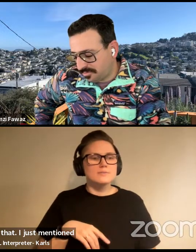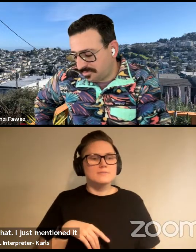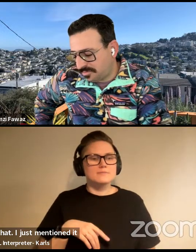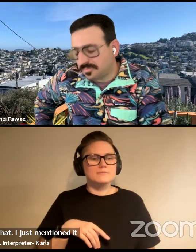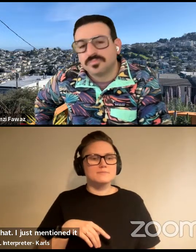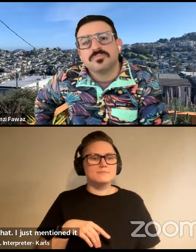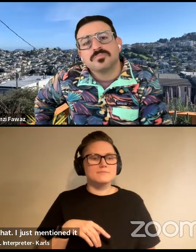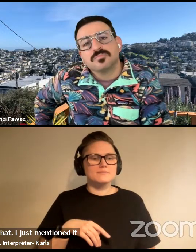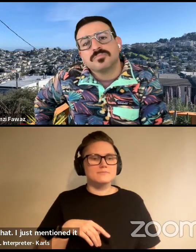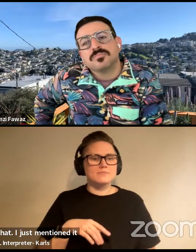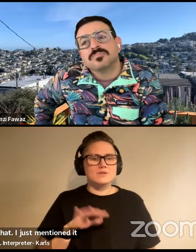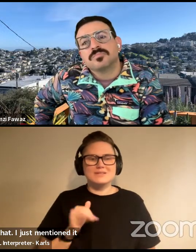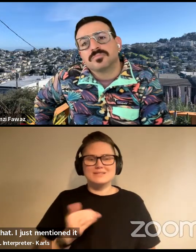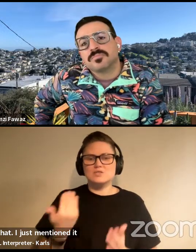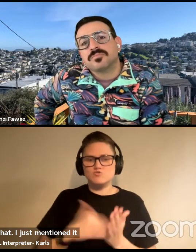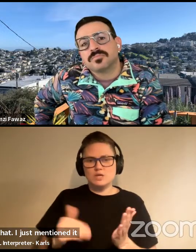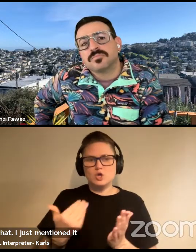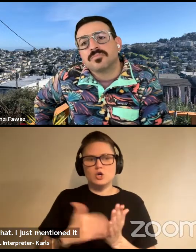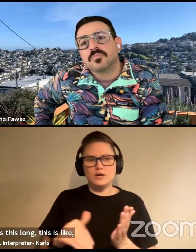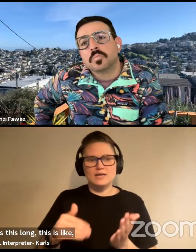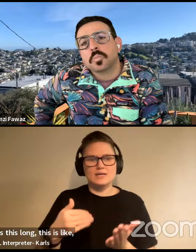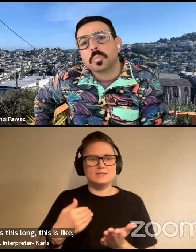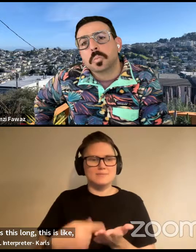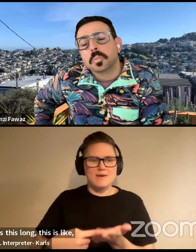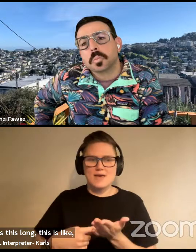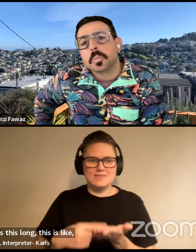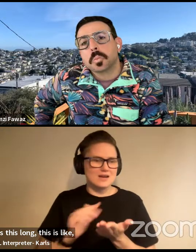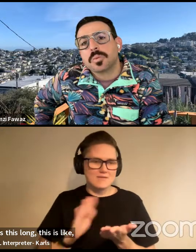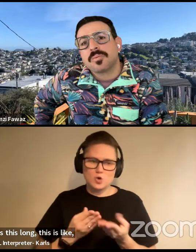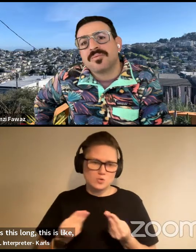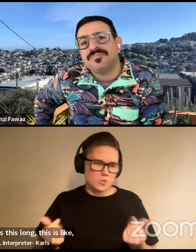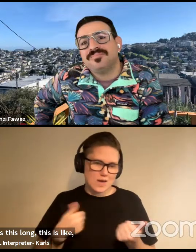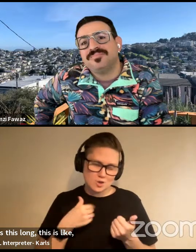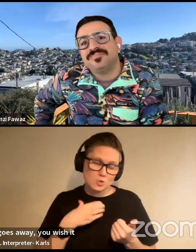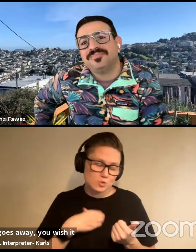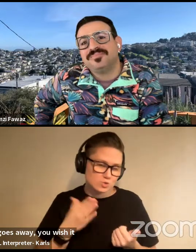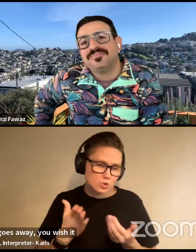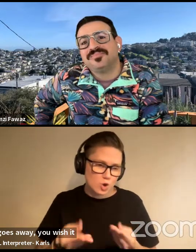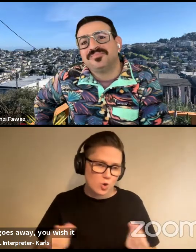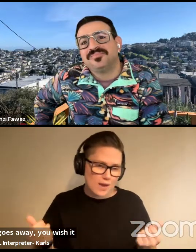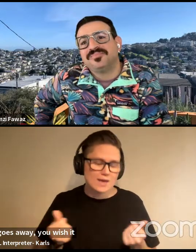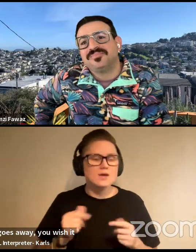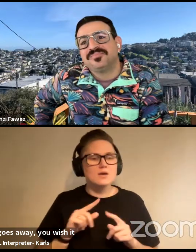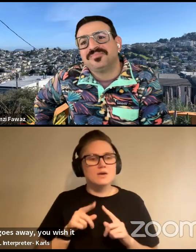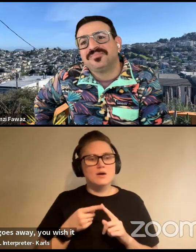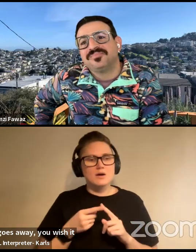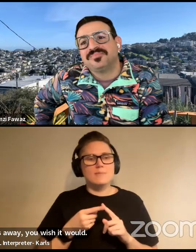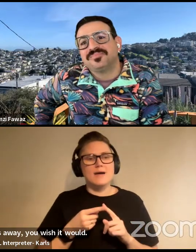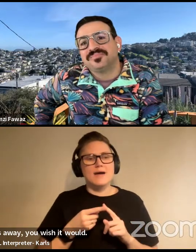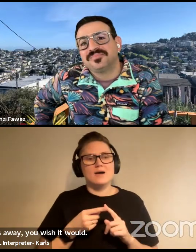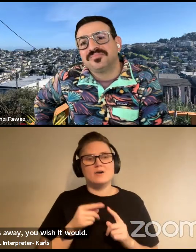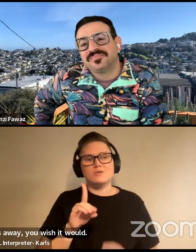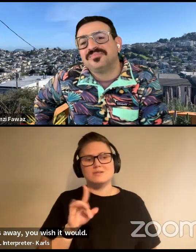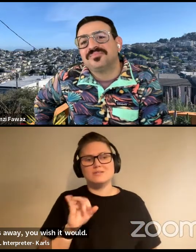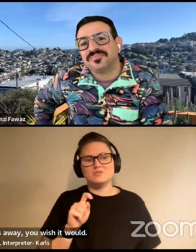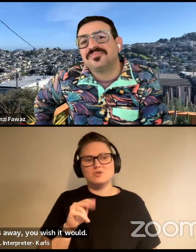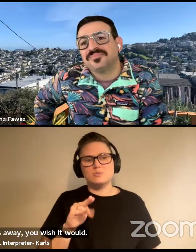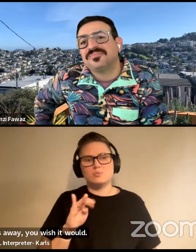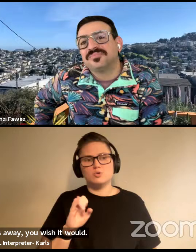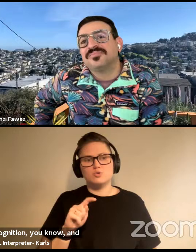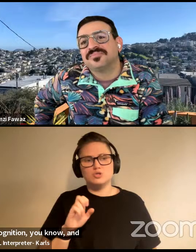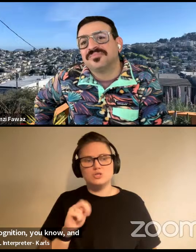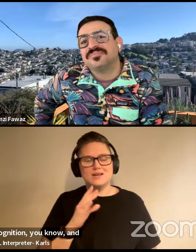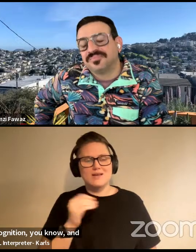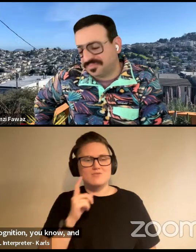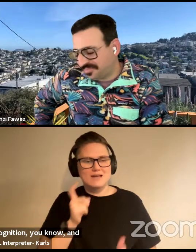recurring debate. never goes away. You wish it would, but like distribution and recognition, you know, and trans people,